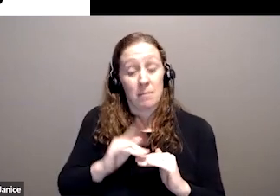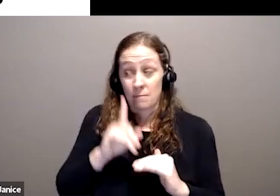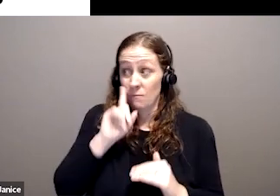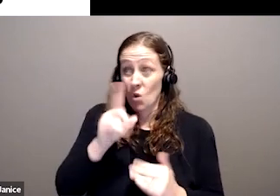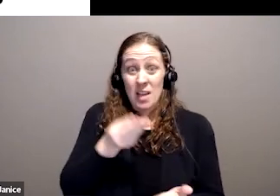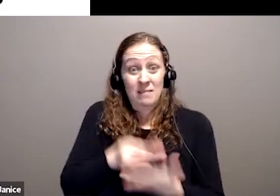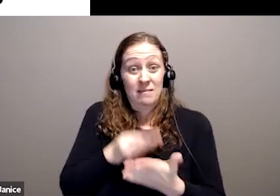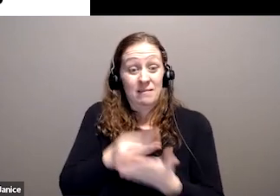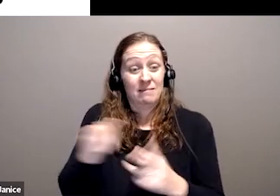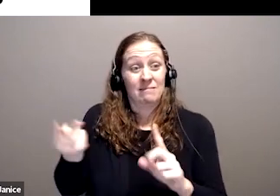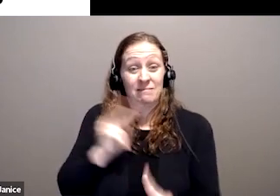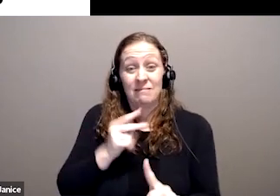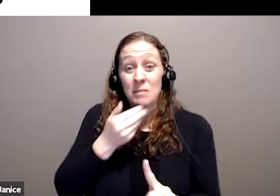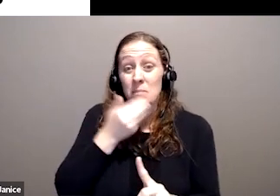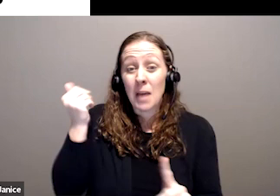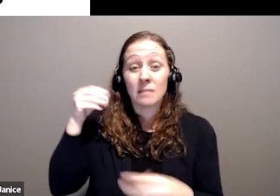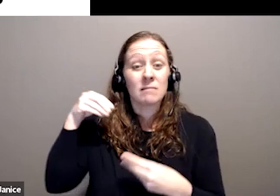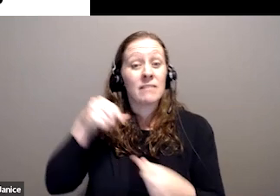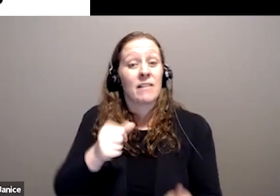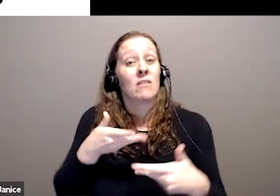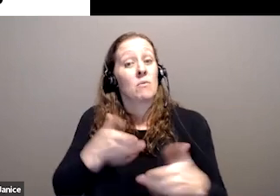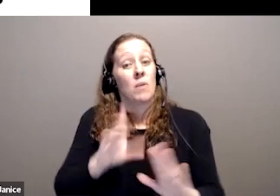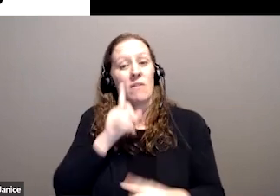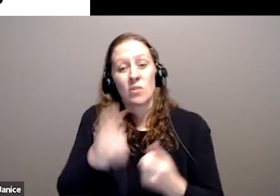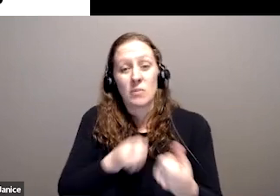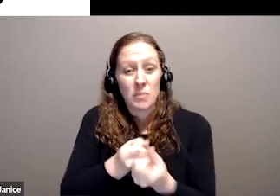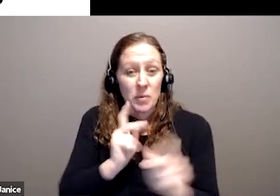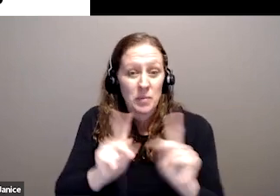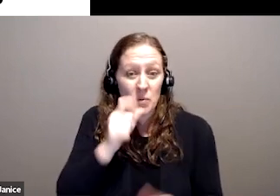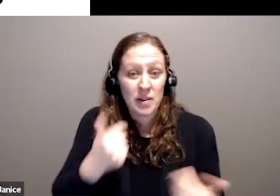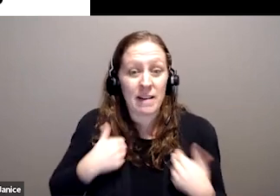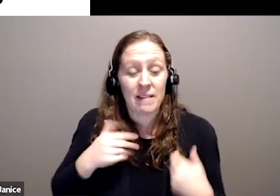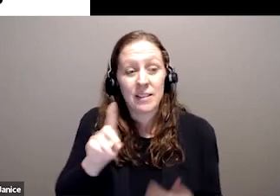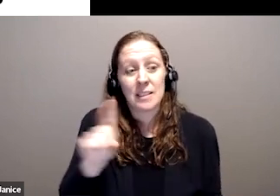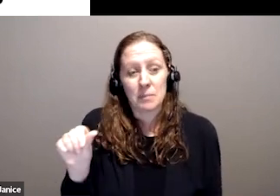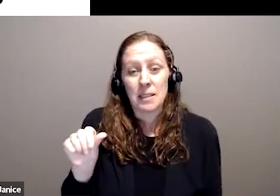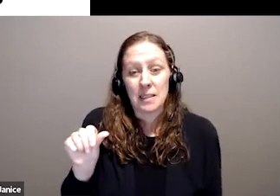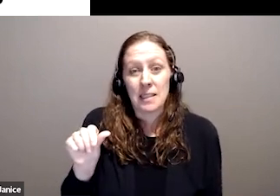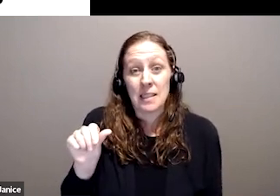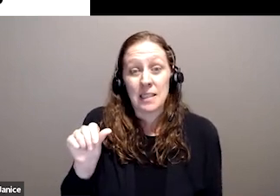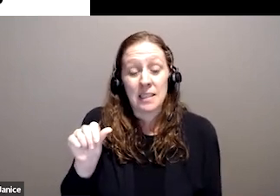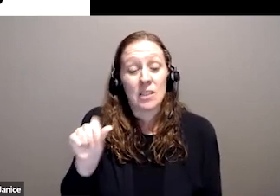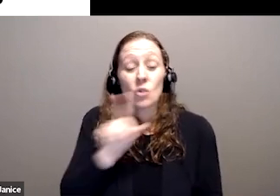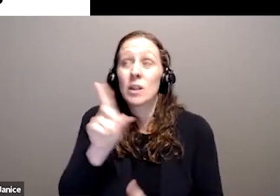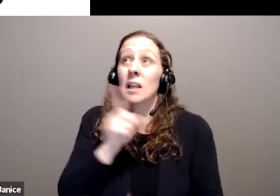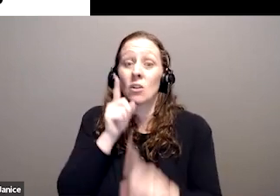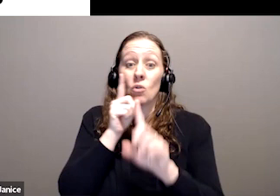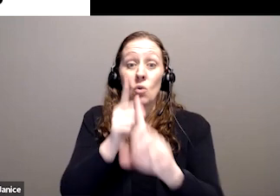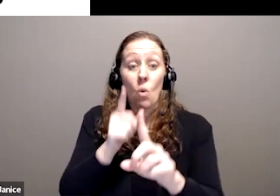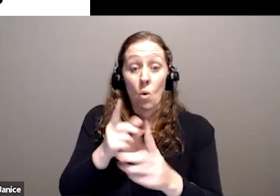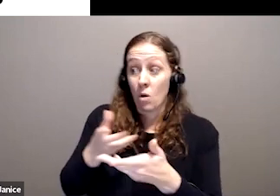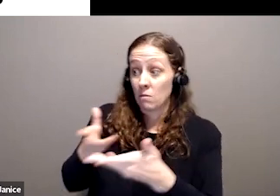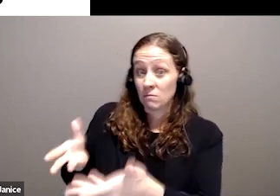efficient and effective way of supporting people with disability. And all within a vision to maximise independence